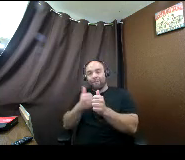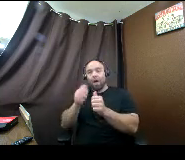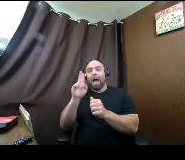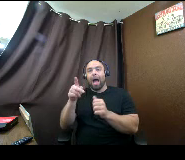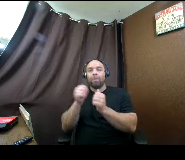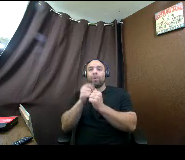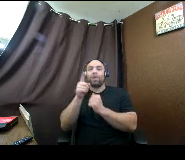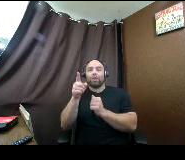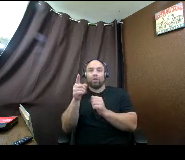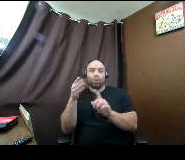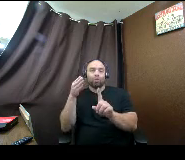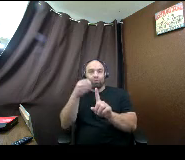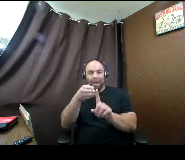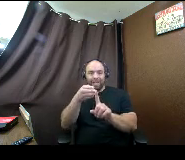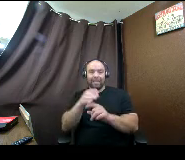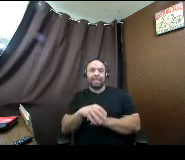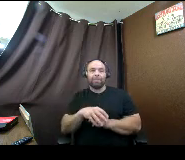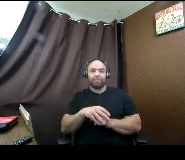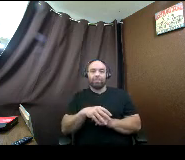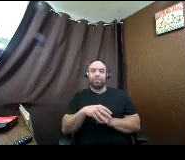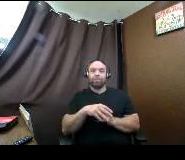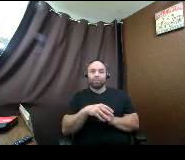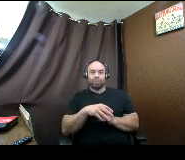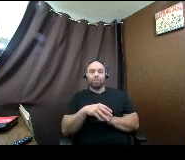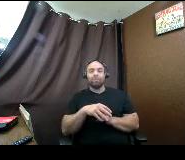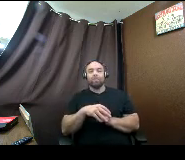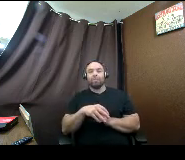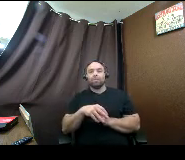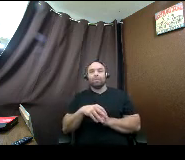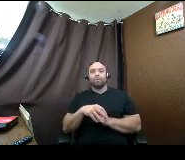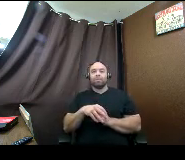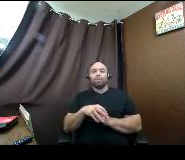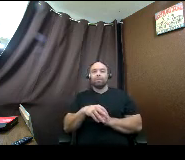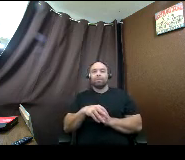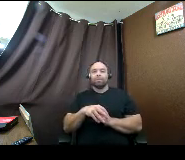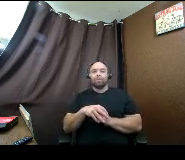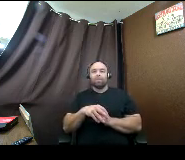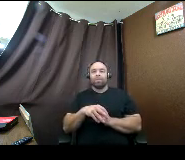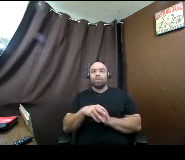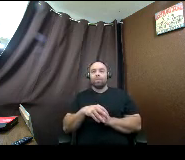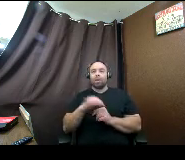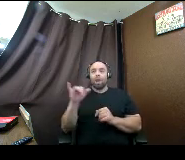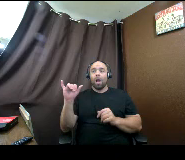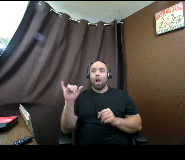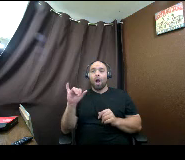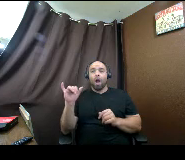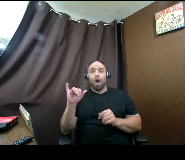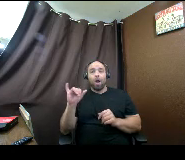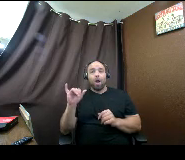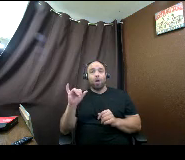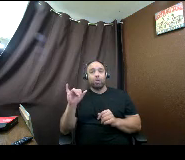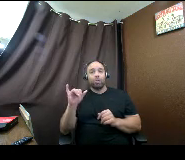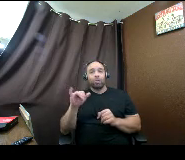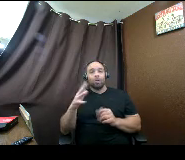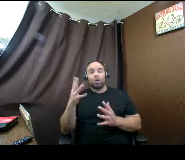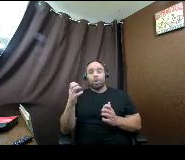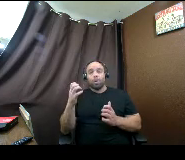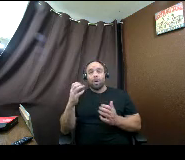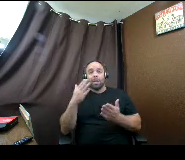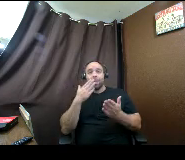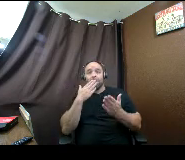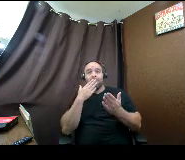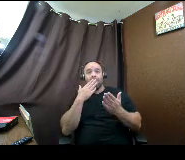everyone's flexibility. with our Q&A challenges. I also want to thank. our